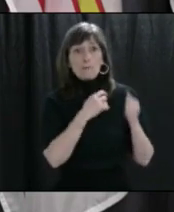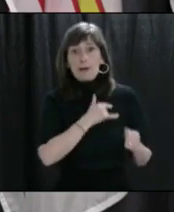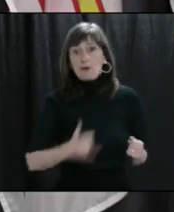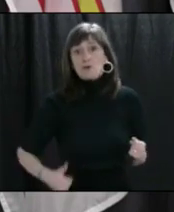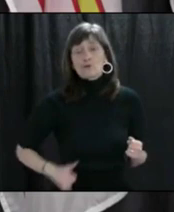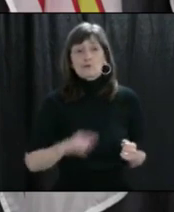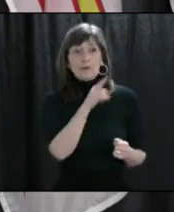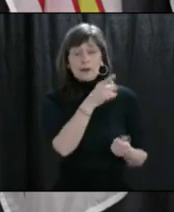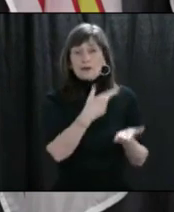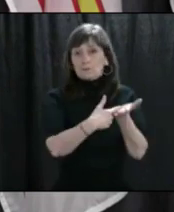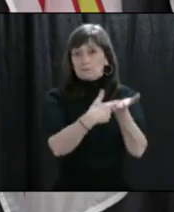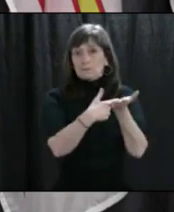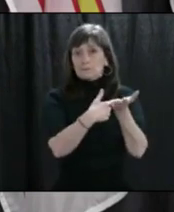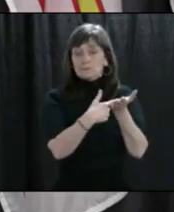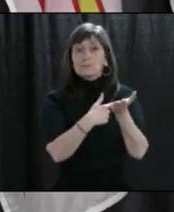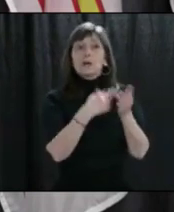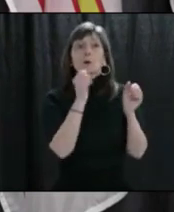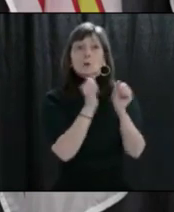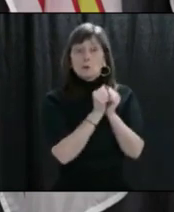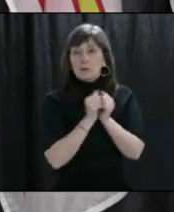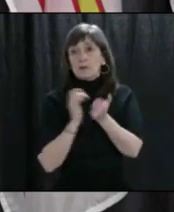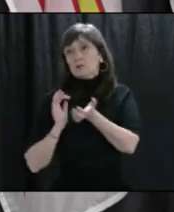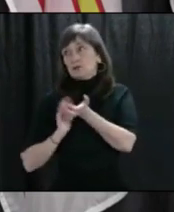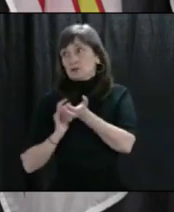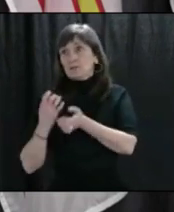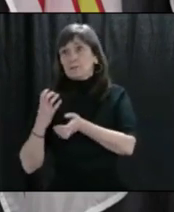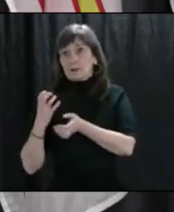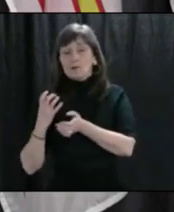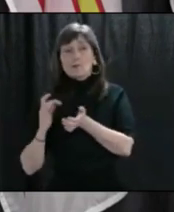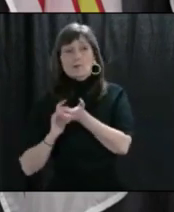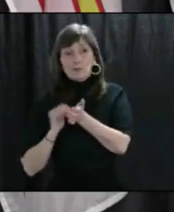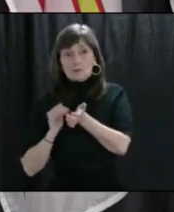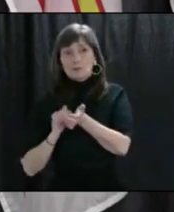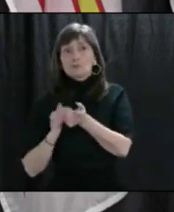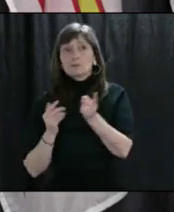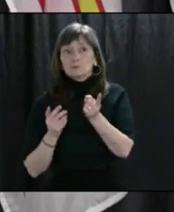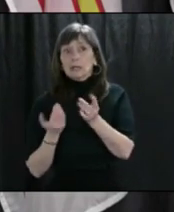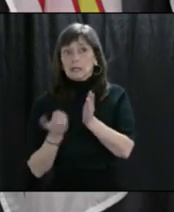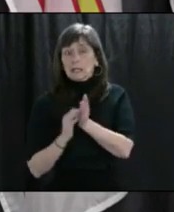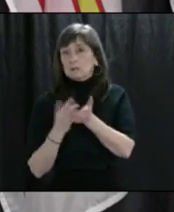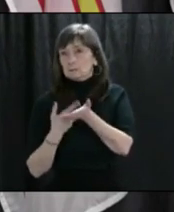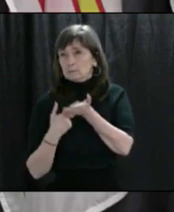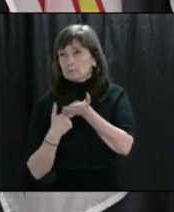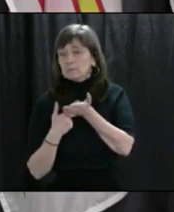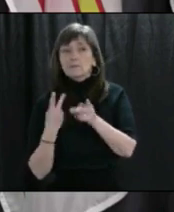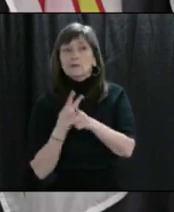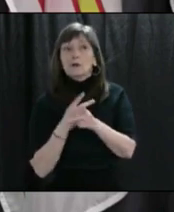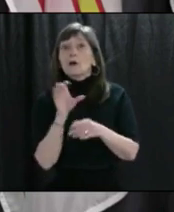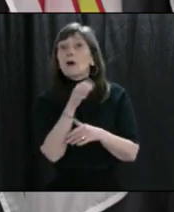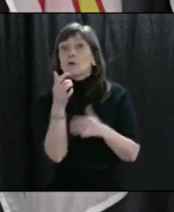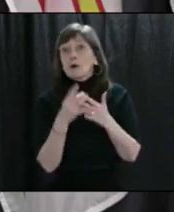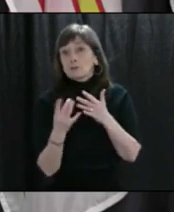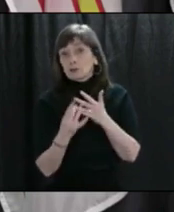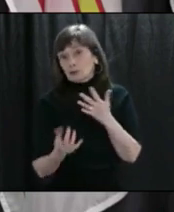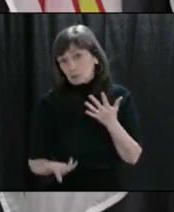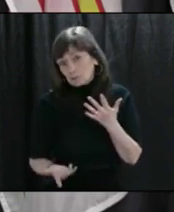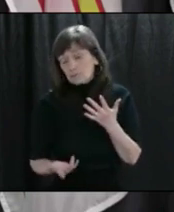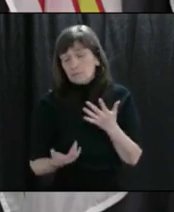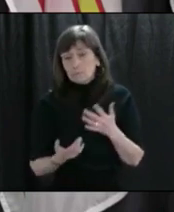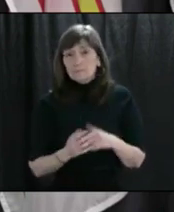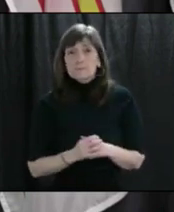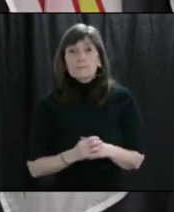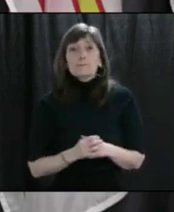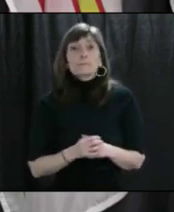So we're working with the chief medical officer already this morning again and just to see what options are available to us. We do have